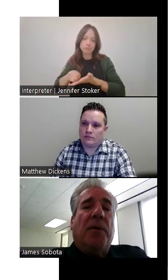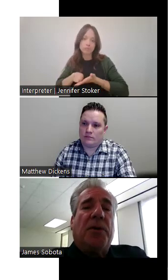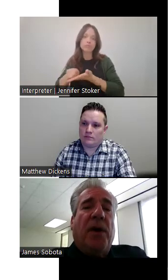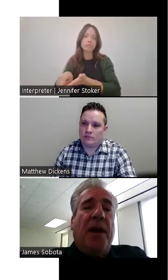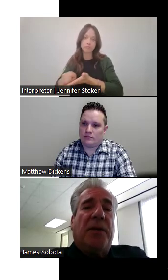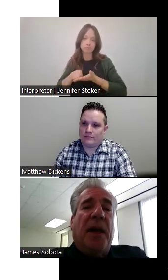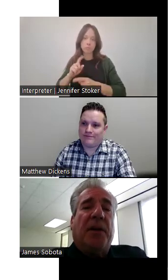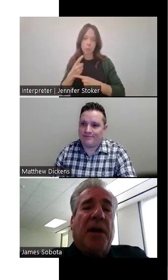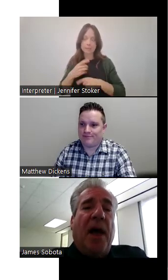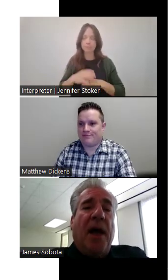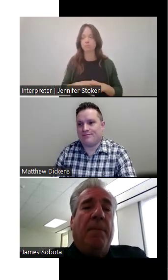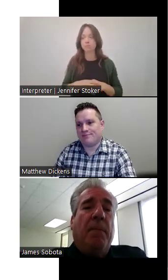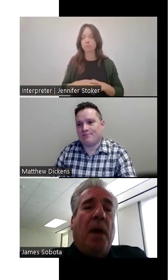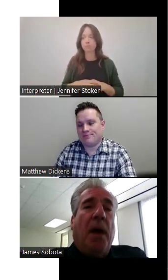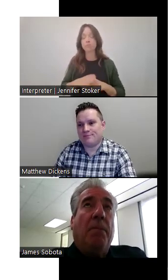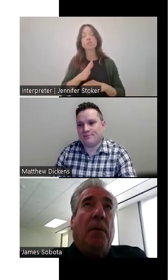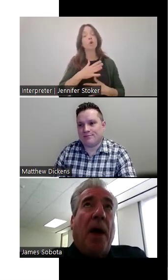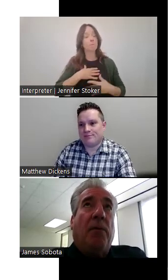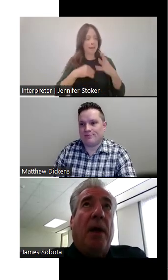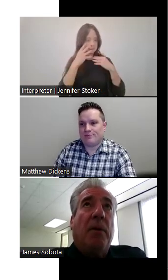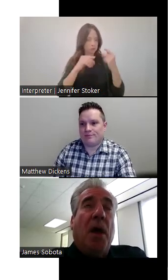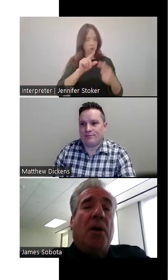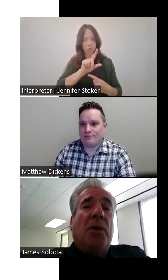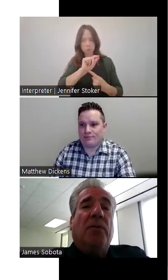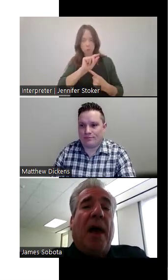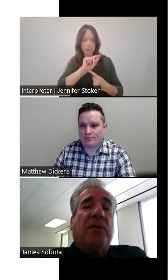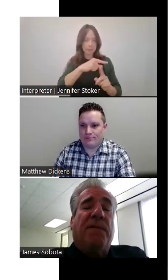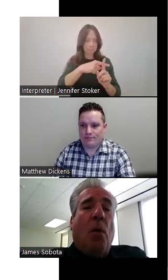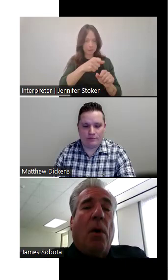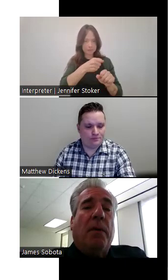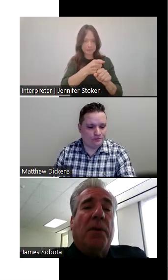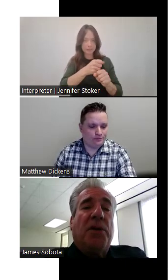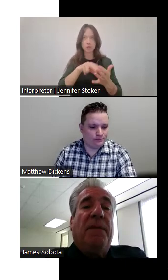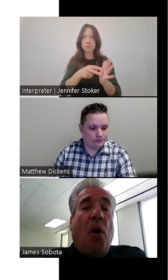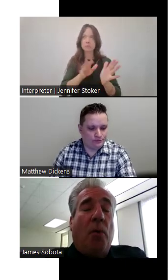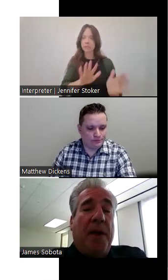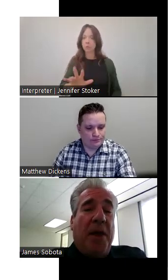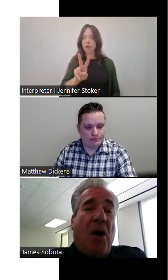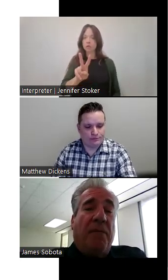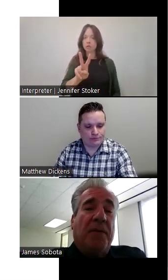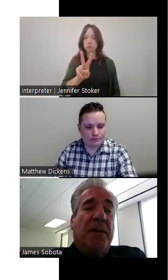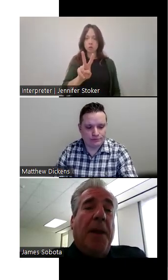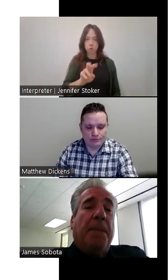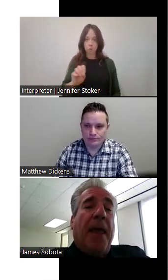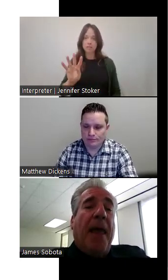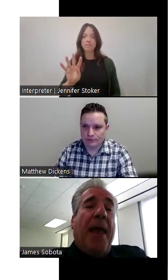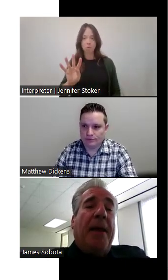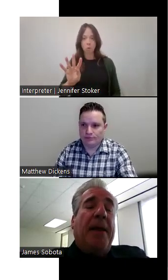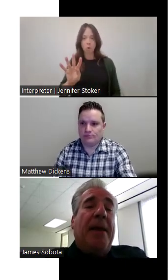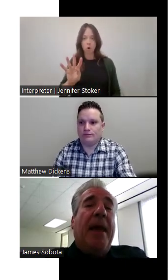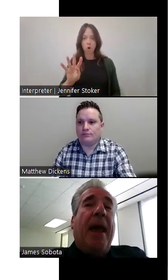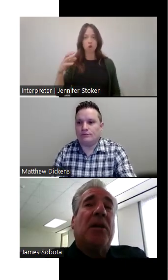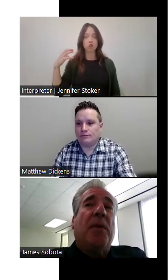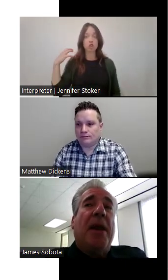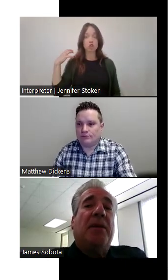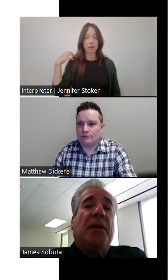on the streets at the time, um, right around 2004, the chief called me in the office and